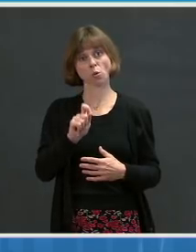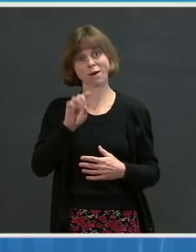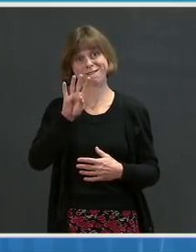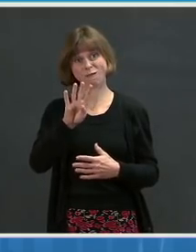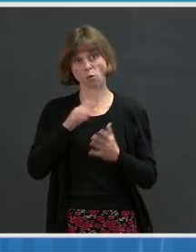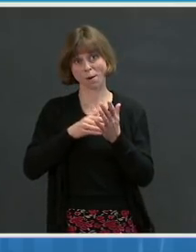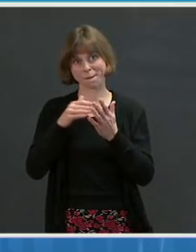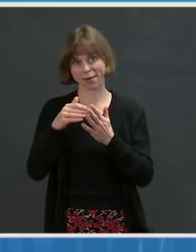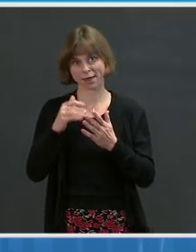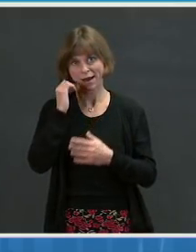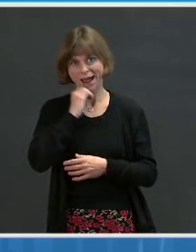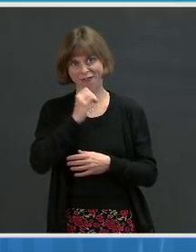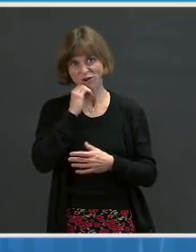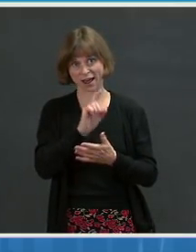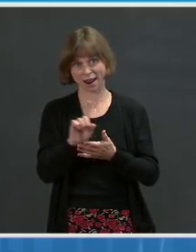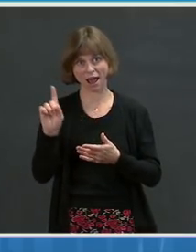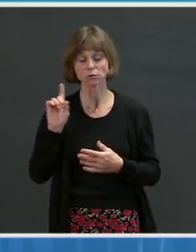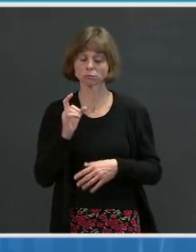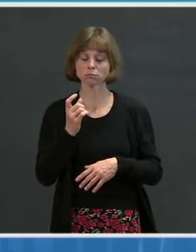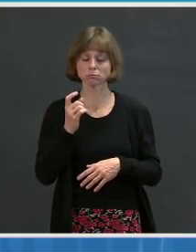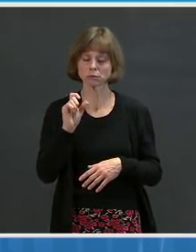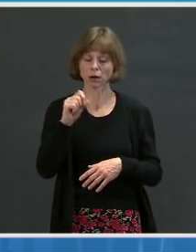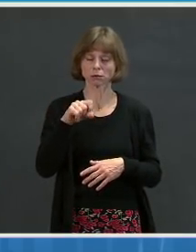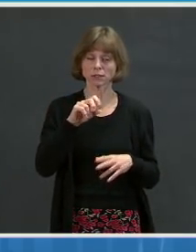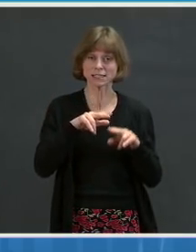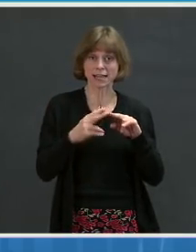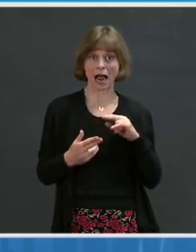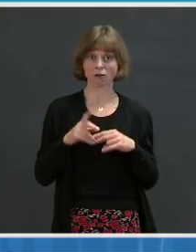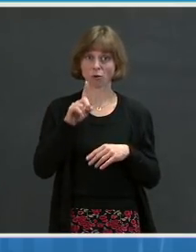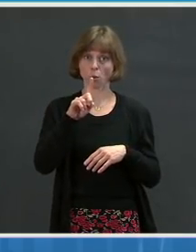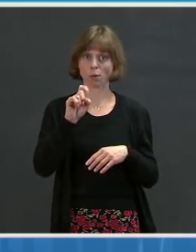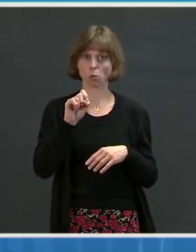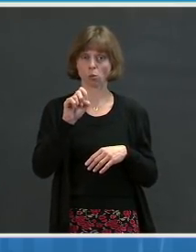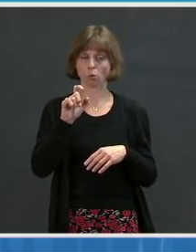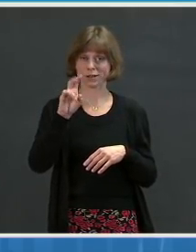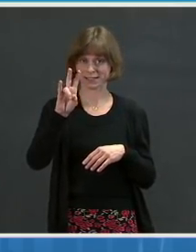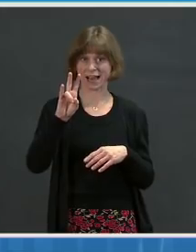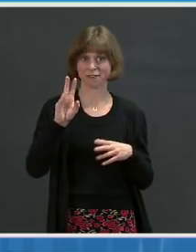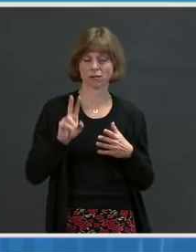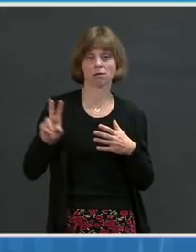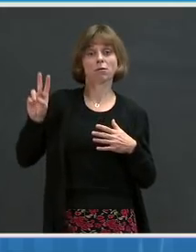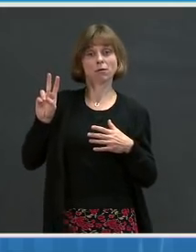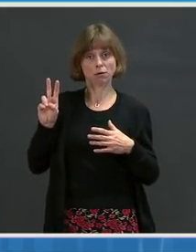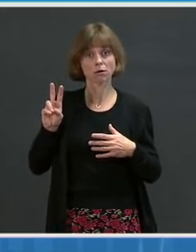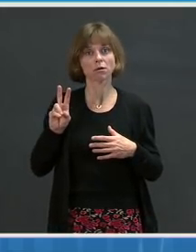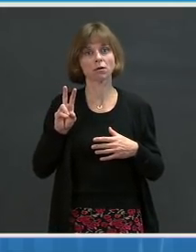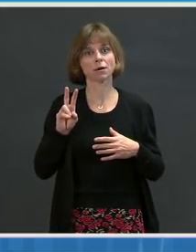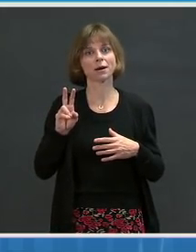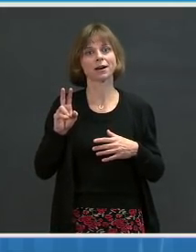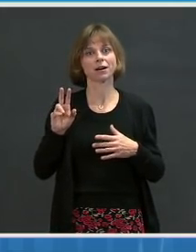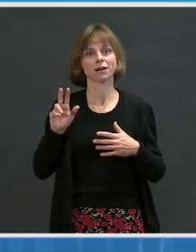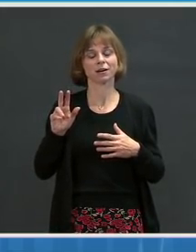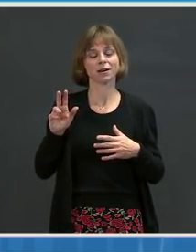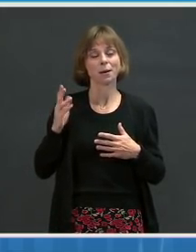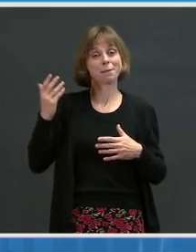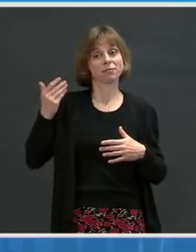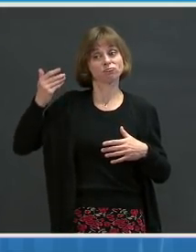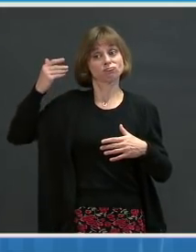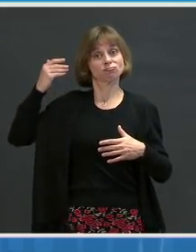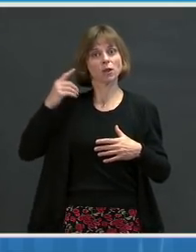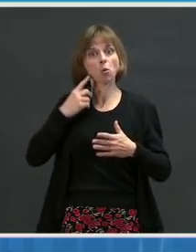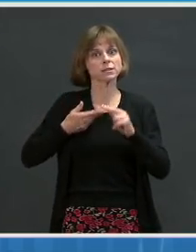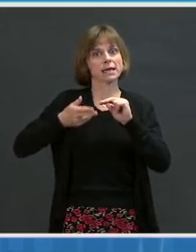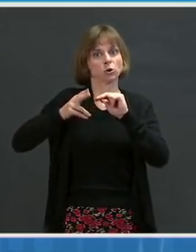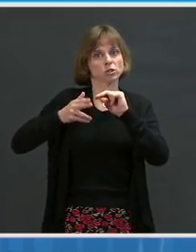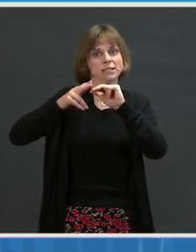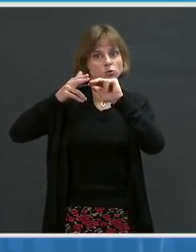day last week, which was down from 1.7. Prior to that, each week it was going up. I think in the